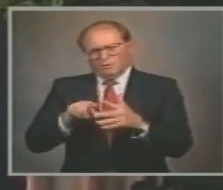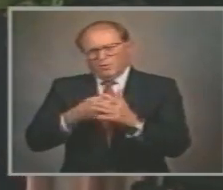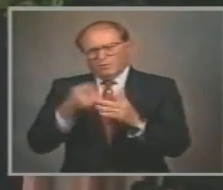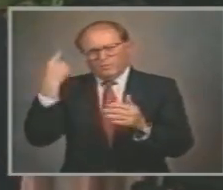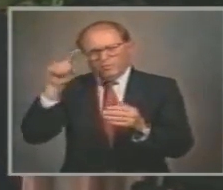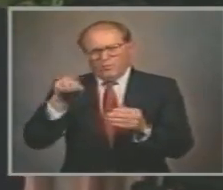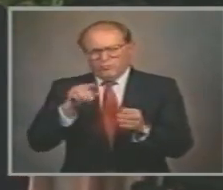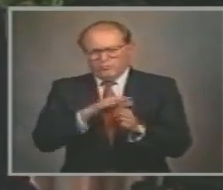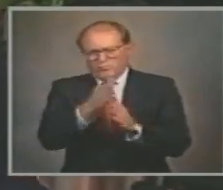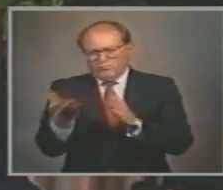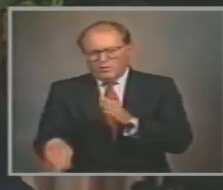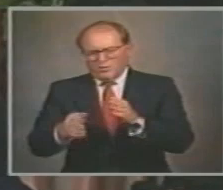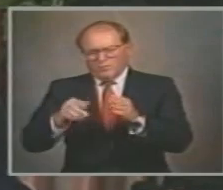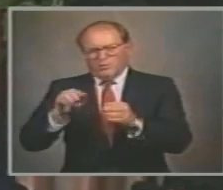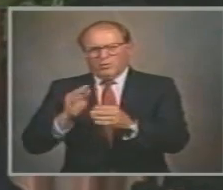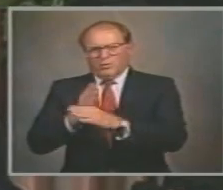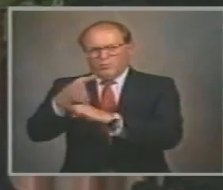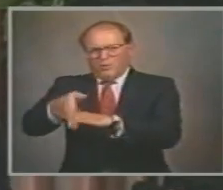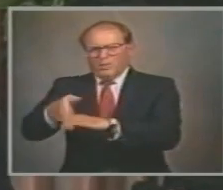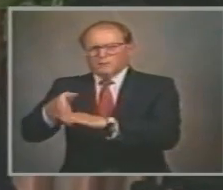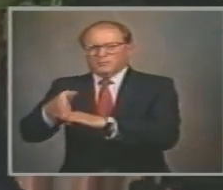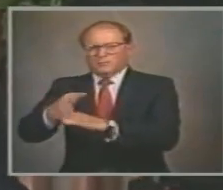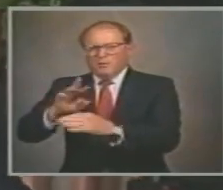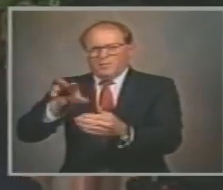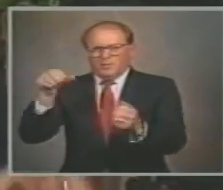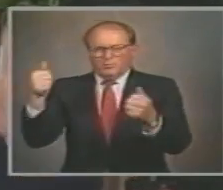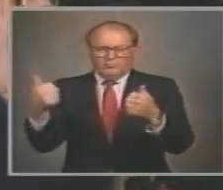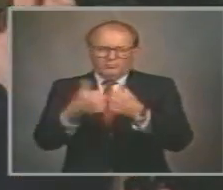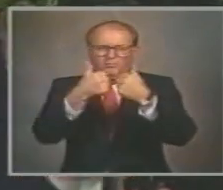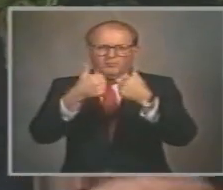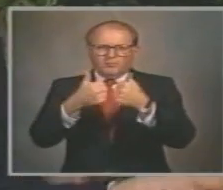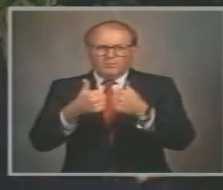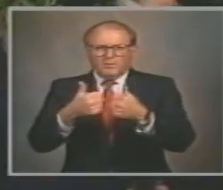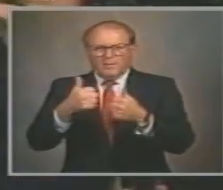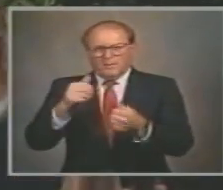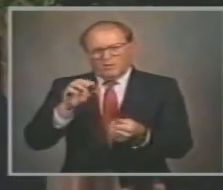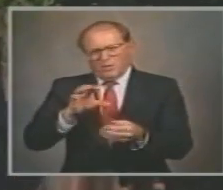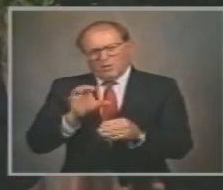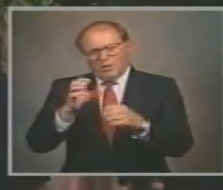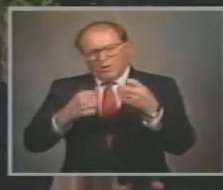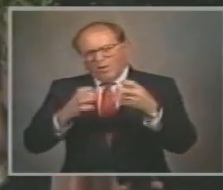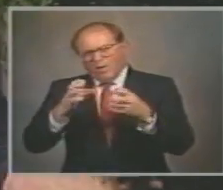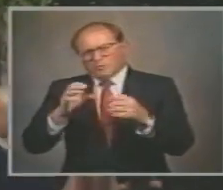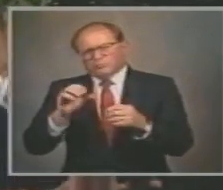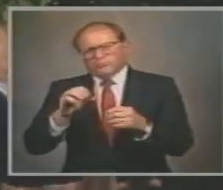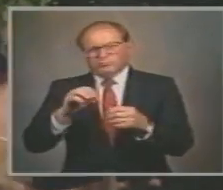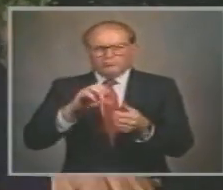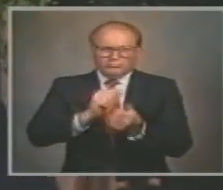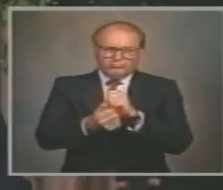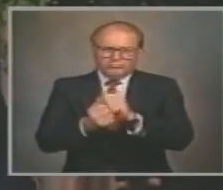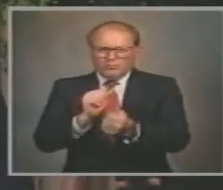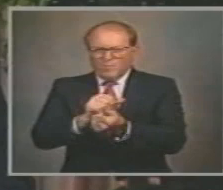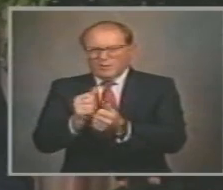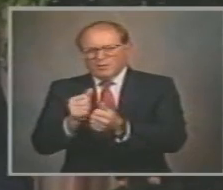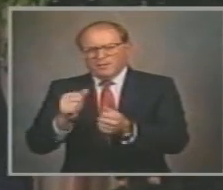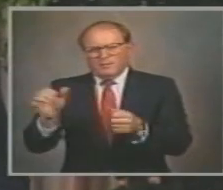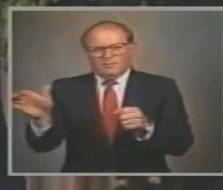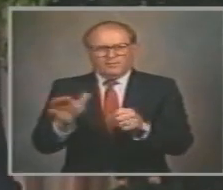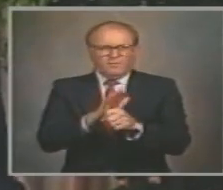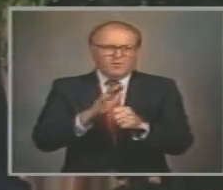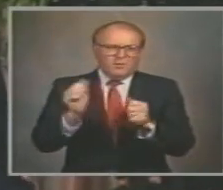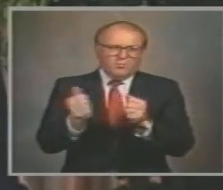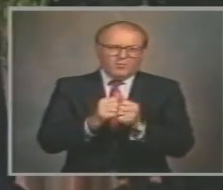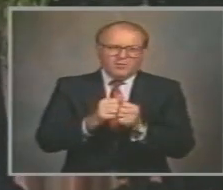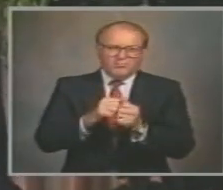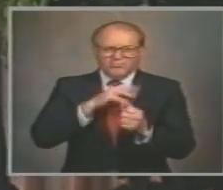for the ditch And up the other side Into a field The vehicle pitches And bounces all over the place Until it's covered with